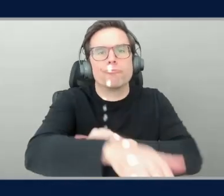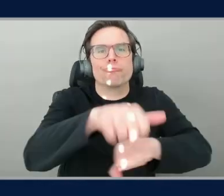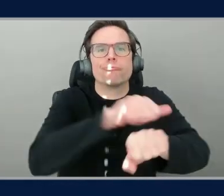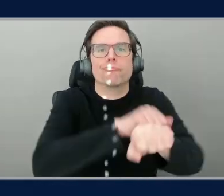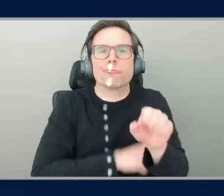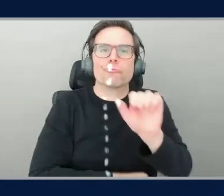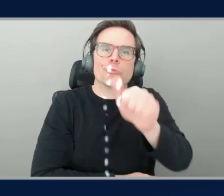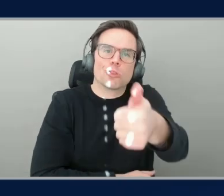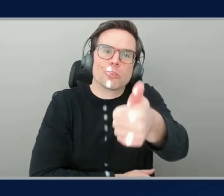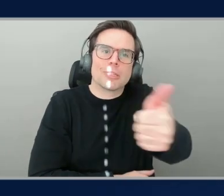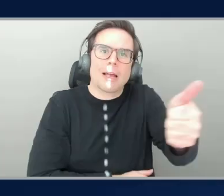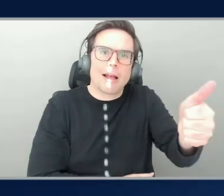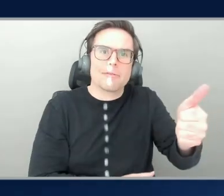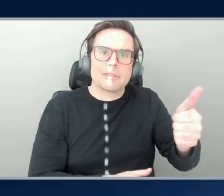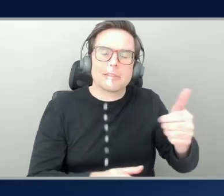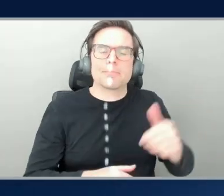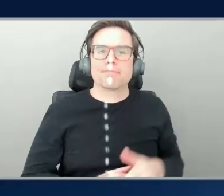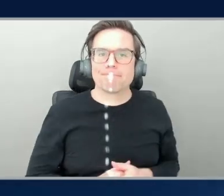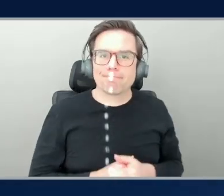possible opportunity.